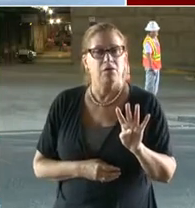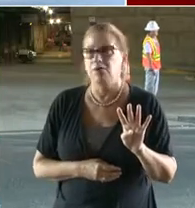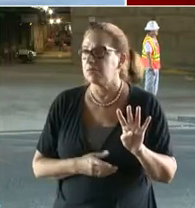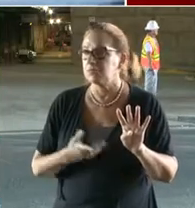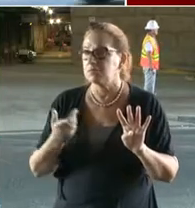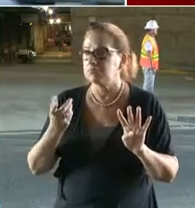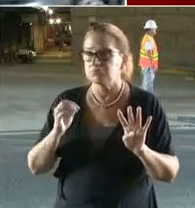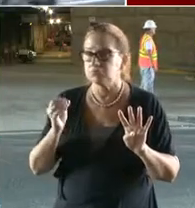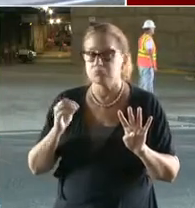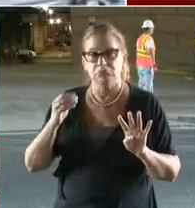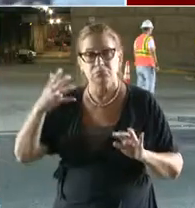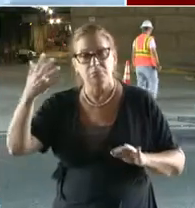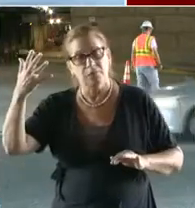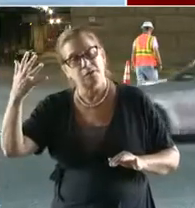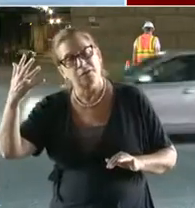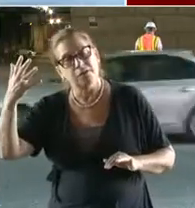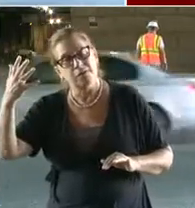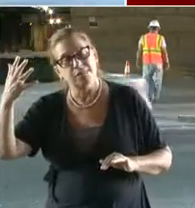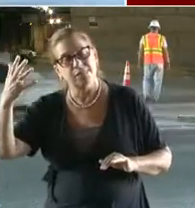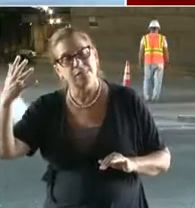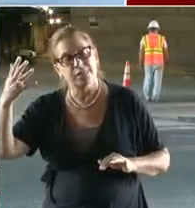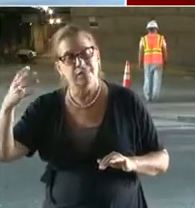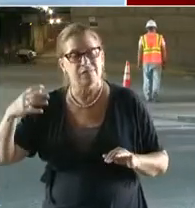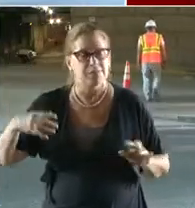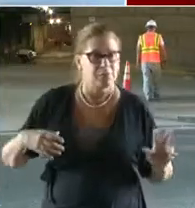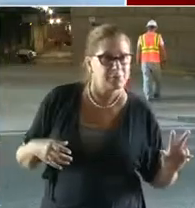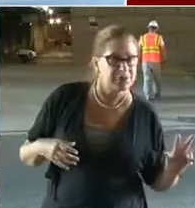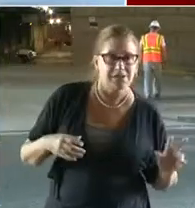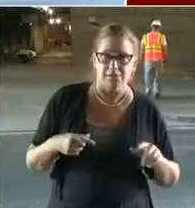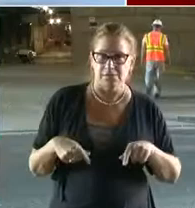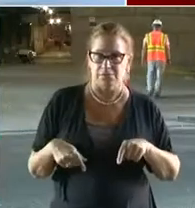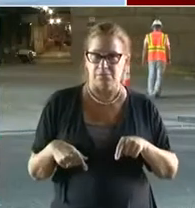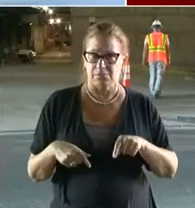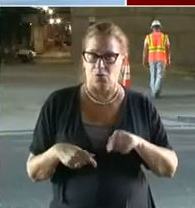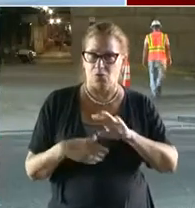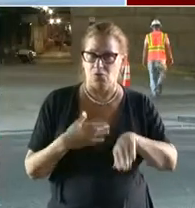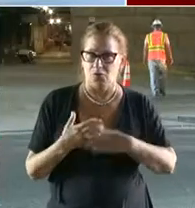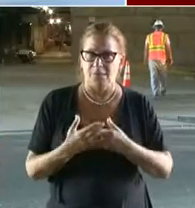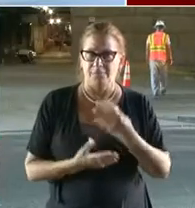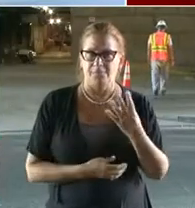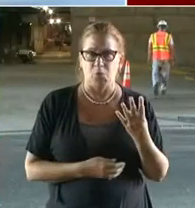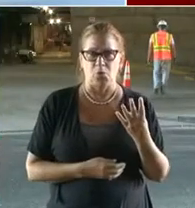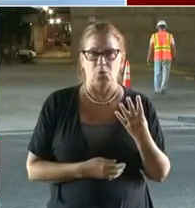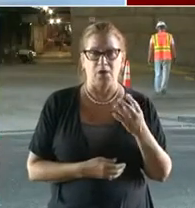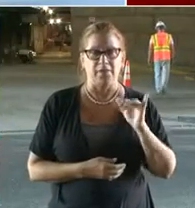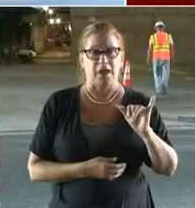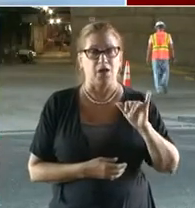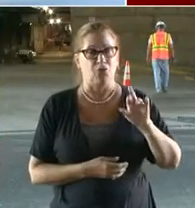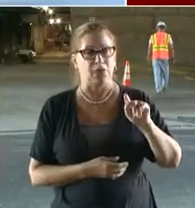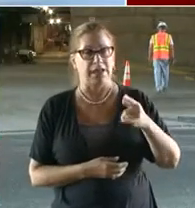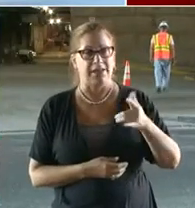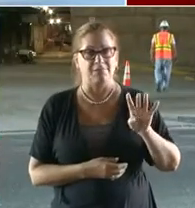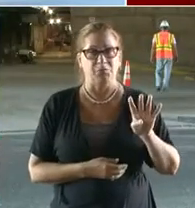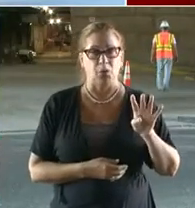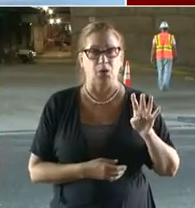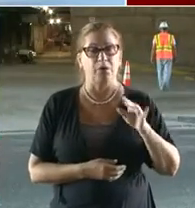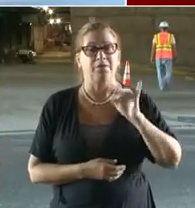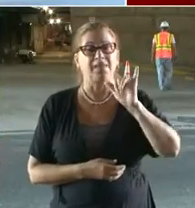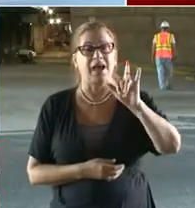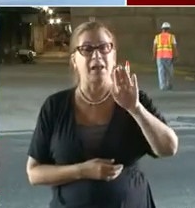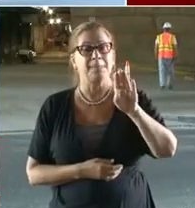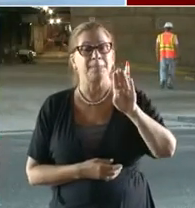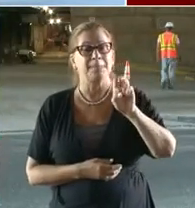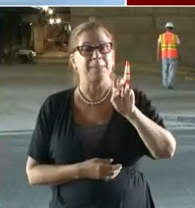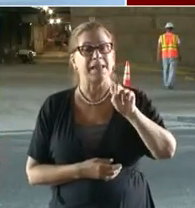And then and the bridge that collapsed was a four. It just became four. It just got downgraded just in May. It just became a four.